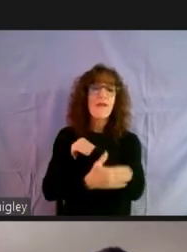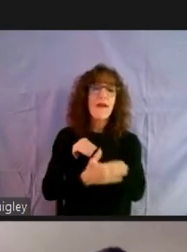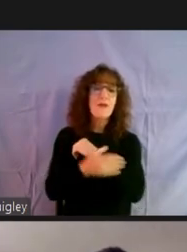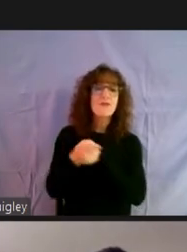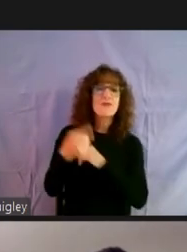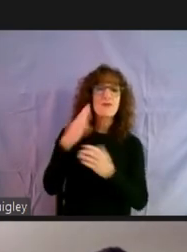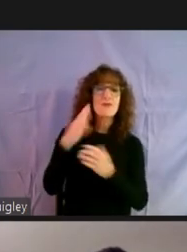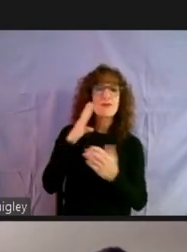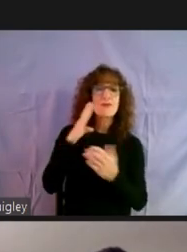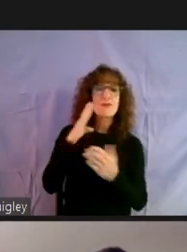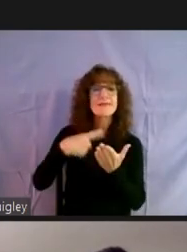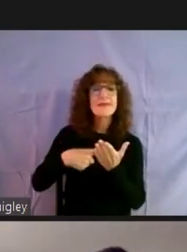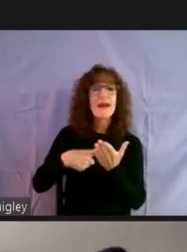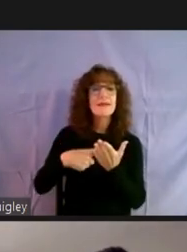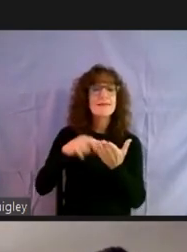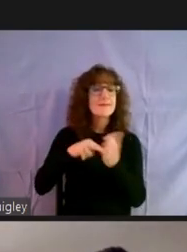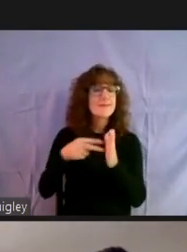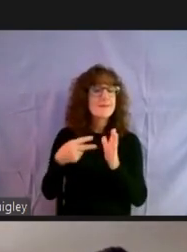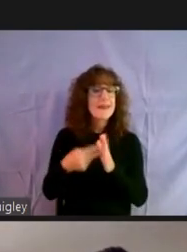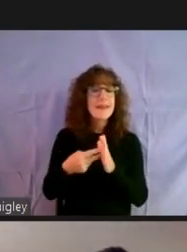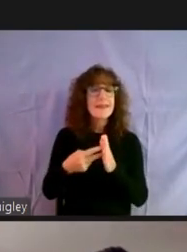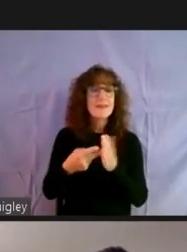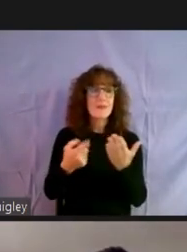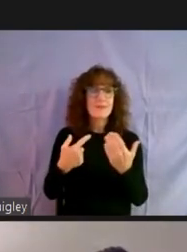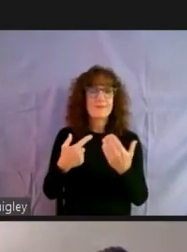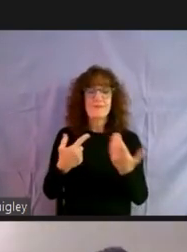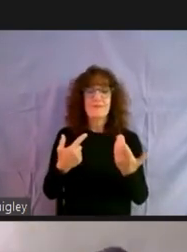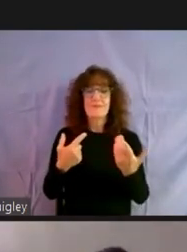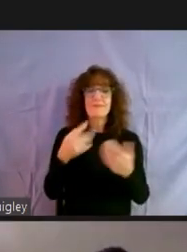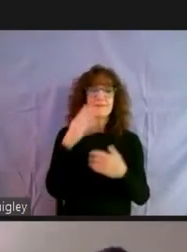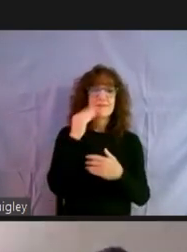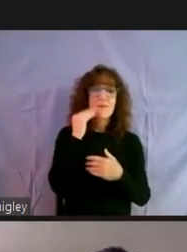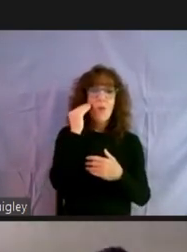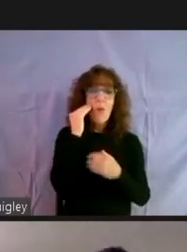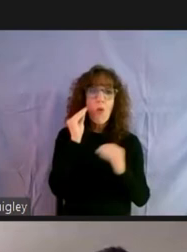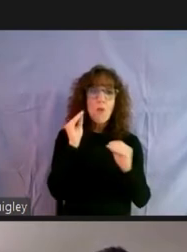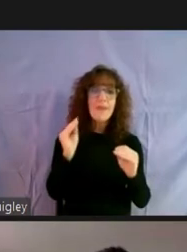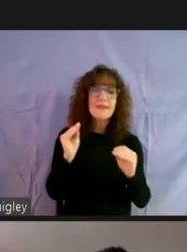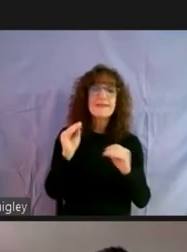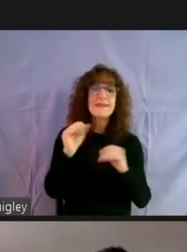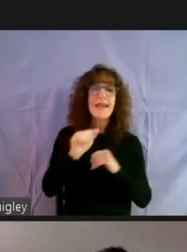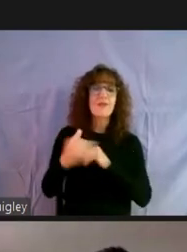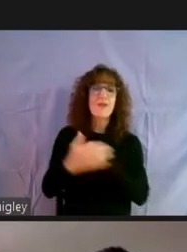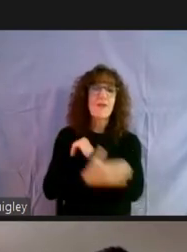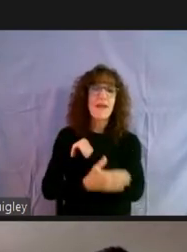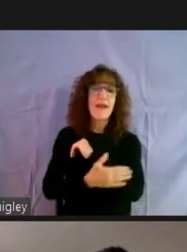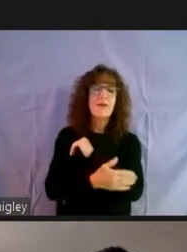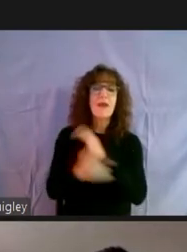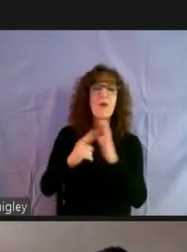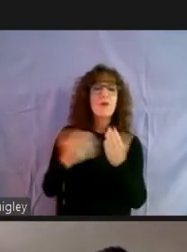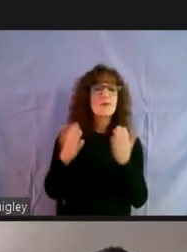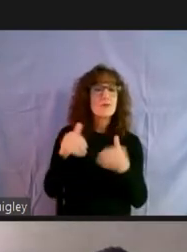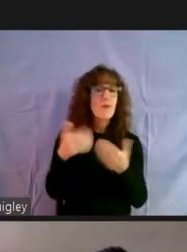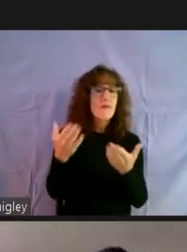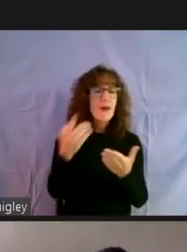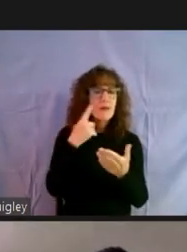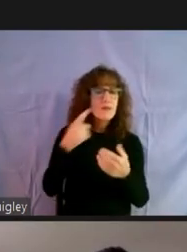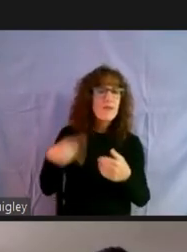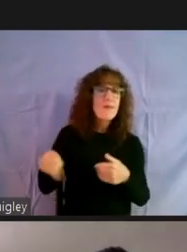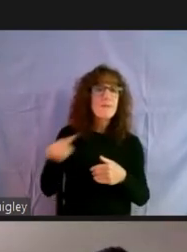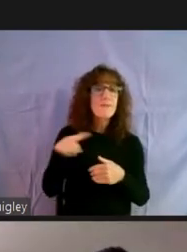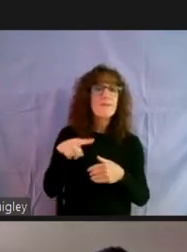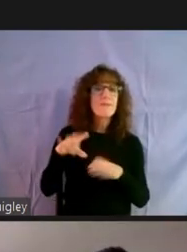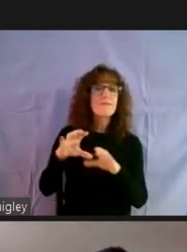um, needs to be homeless in Anne Arundel County and what services, uh, are provided. So I will,